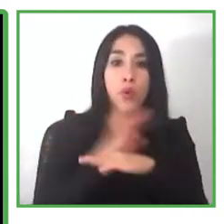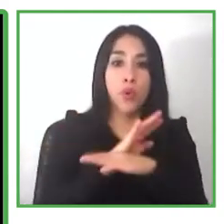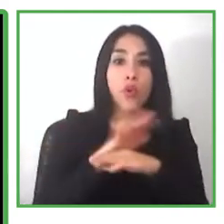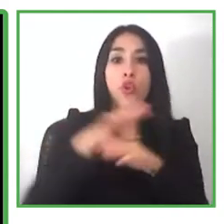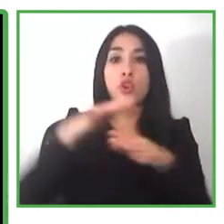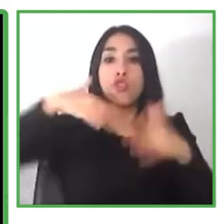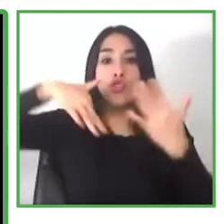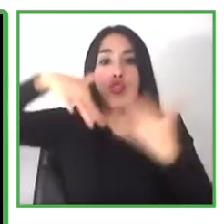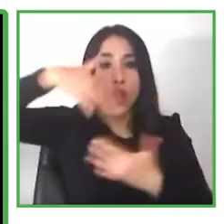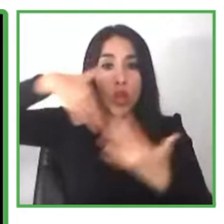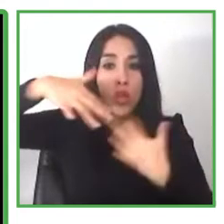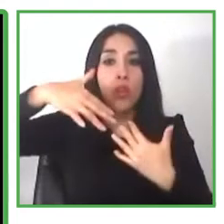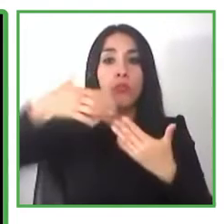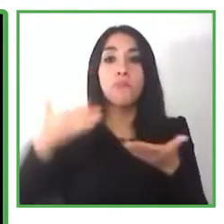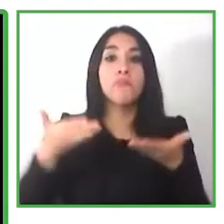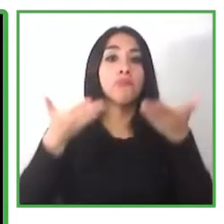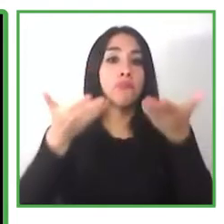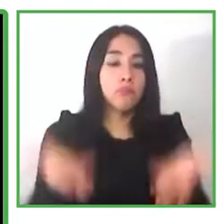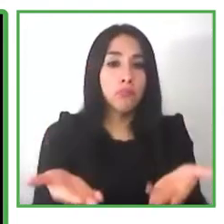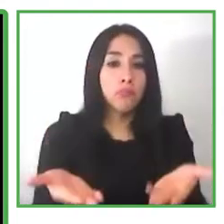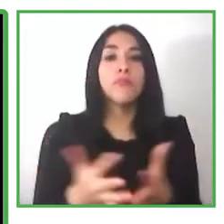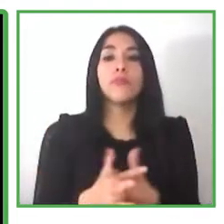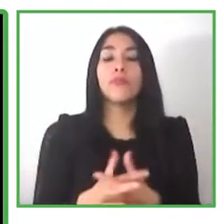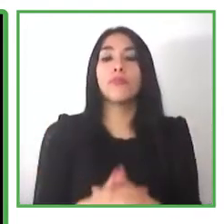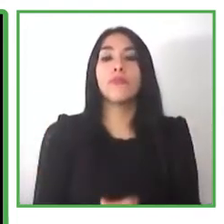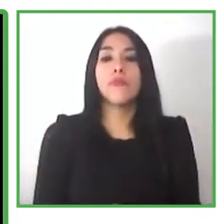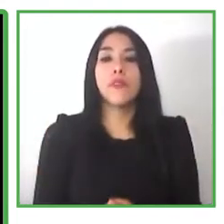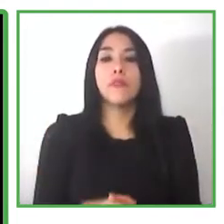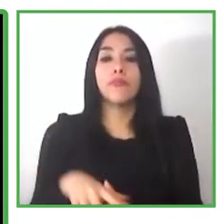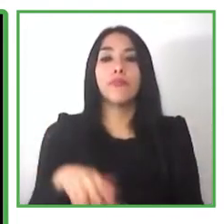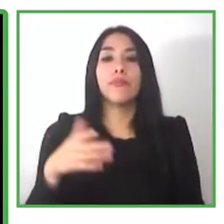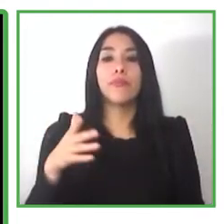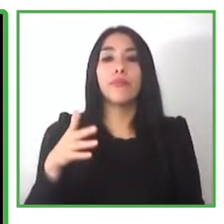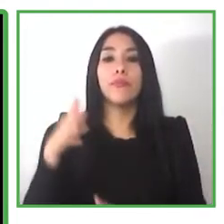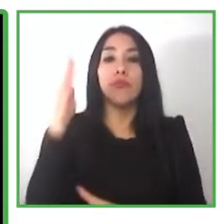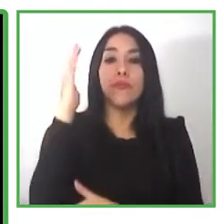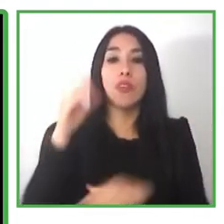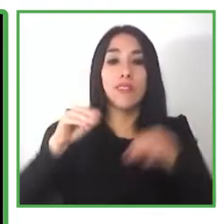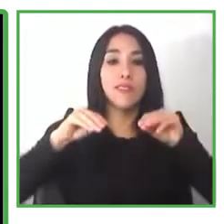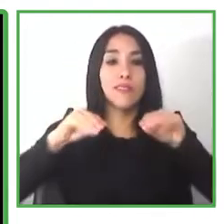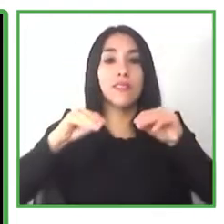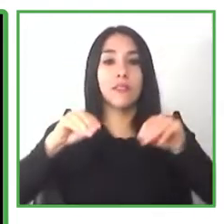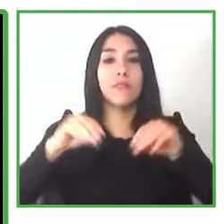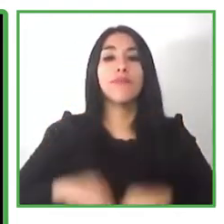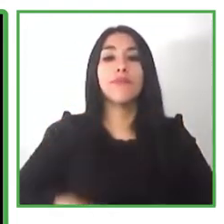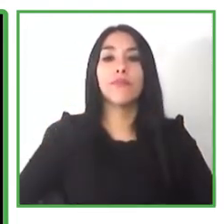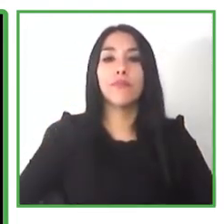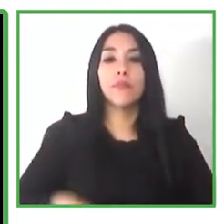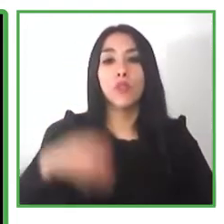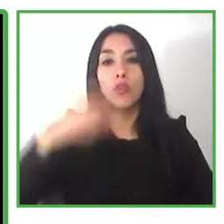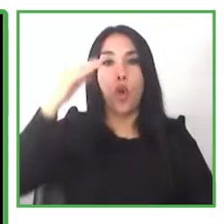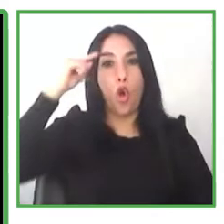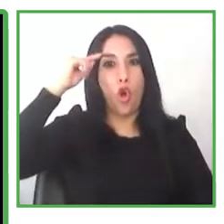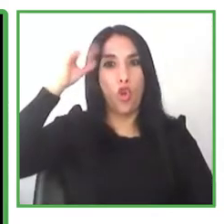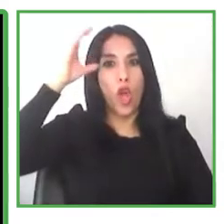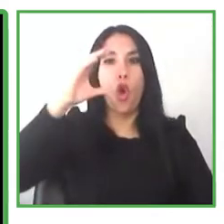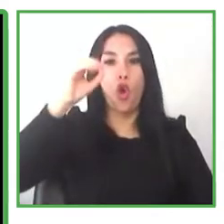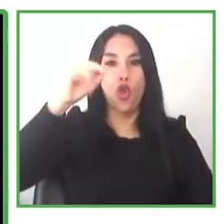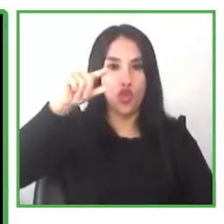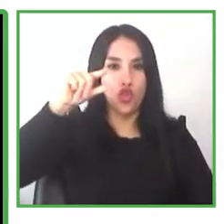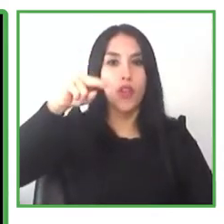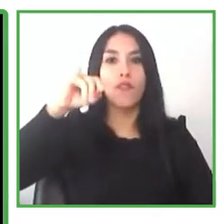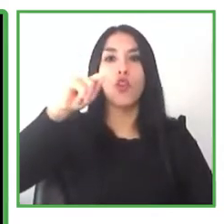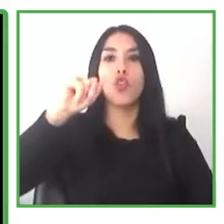company and sitting in on the interview panels this will make irish company